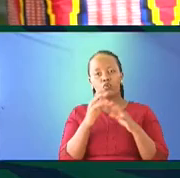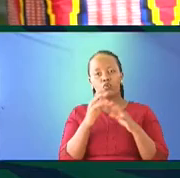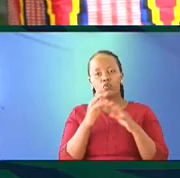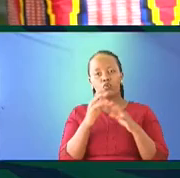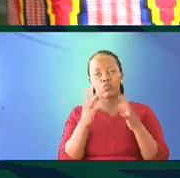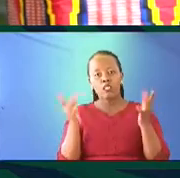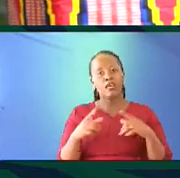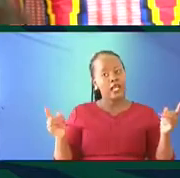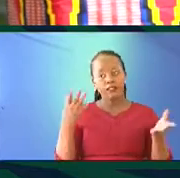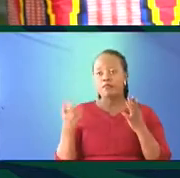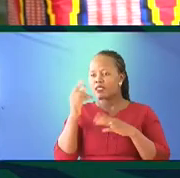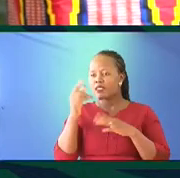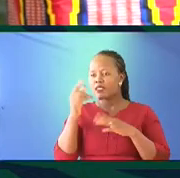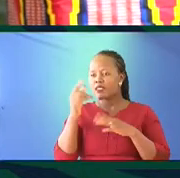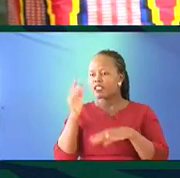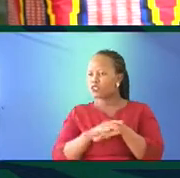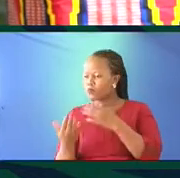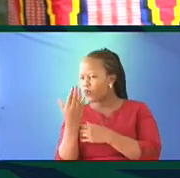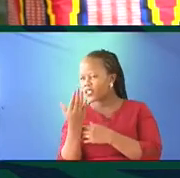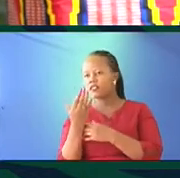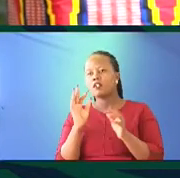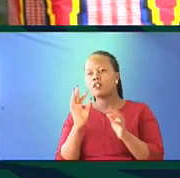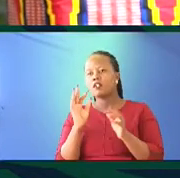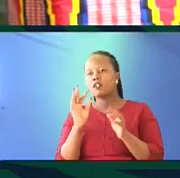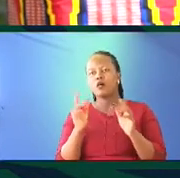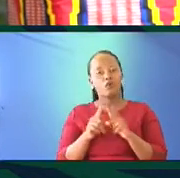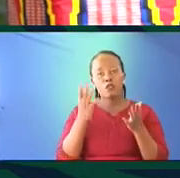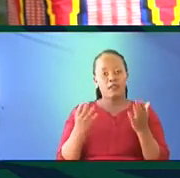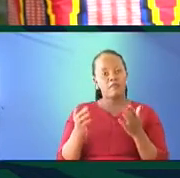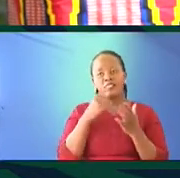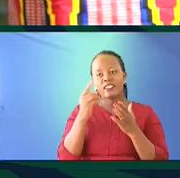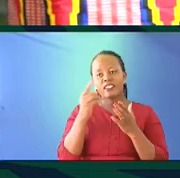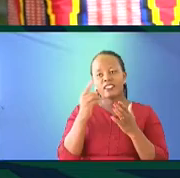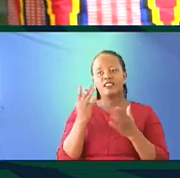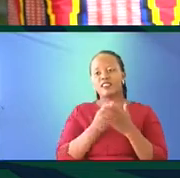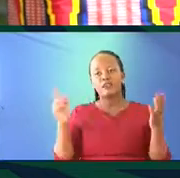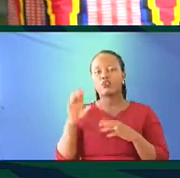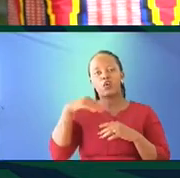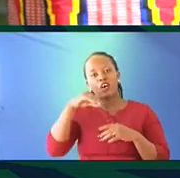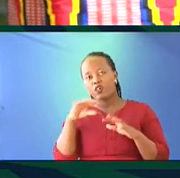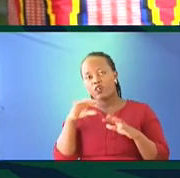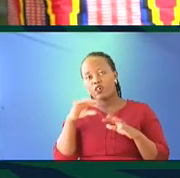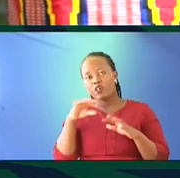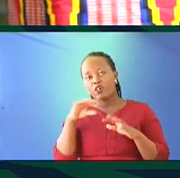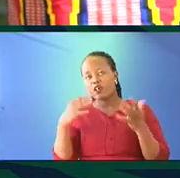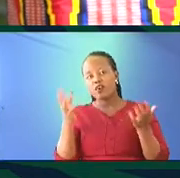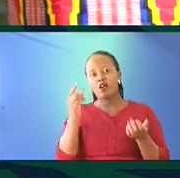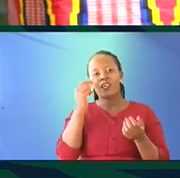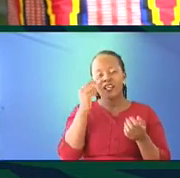language. We either said good morning to our people, and even if you are not living with other people, you may have said something to your dog or to your cat.